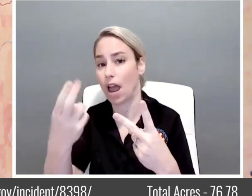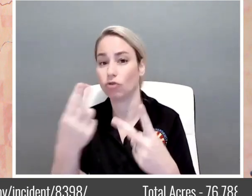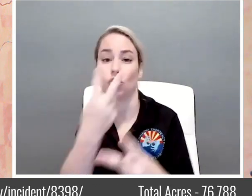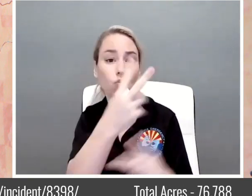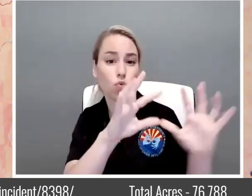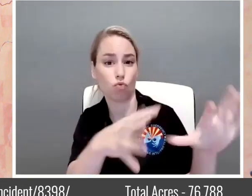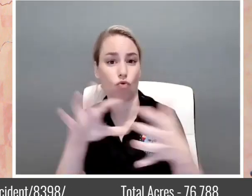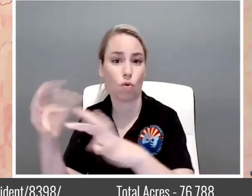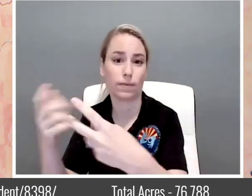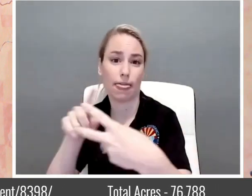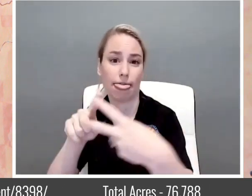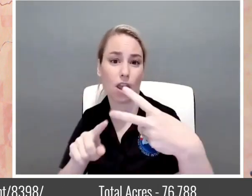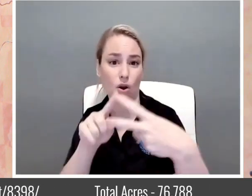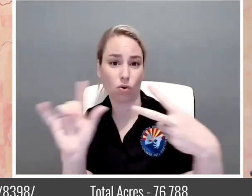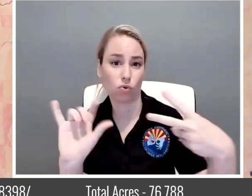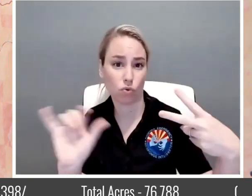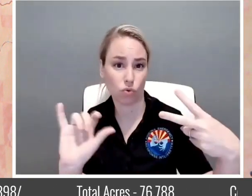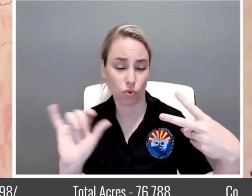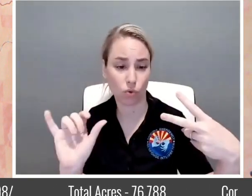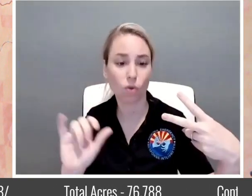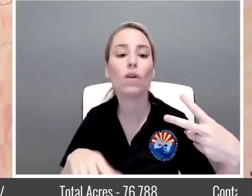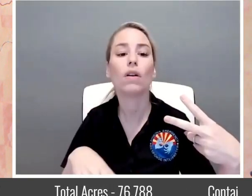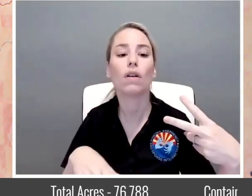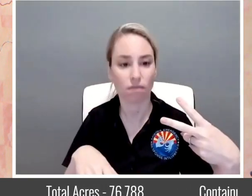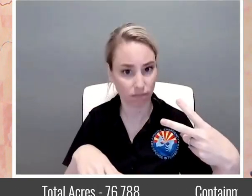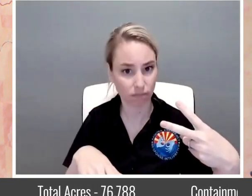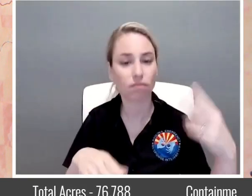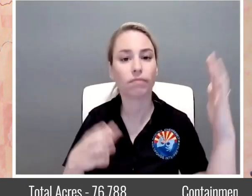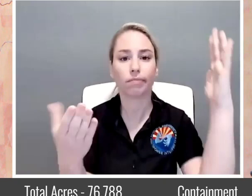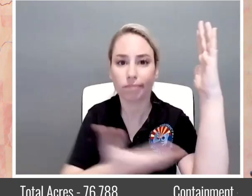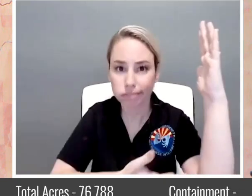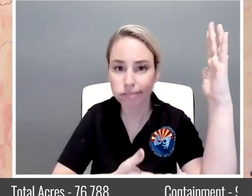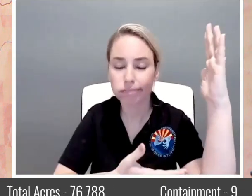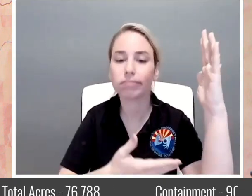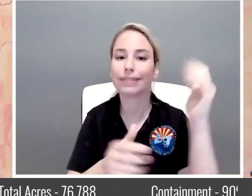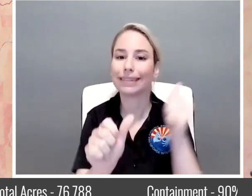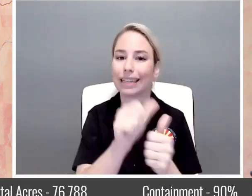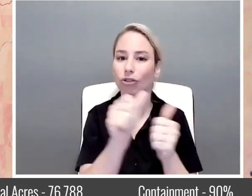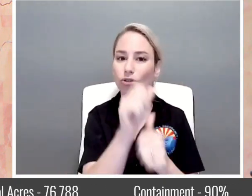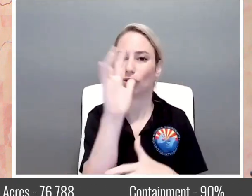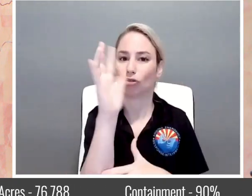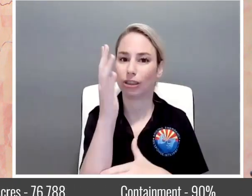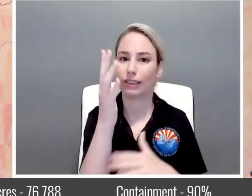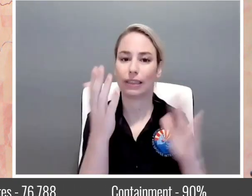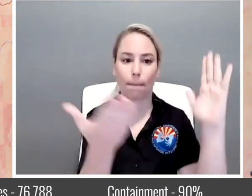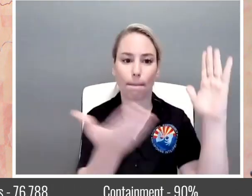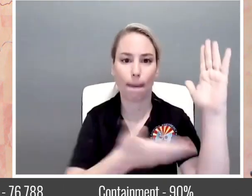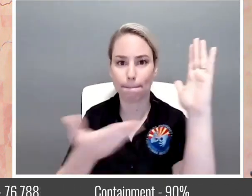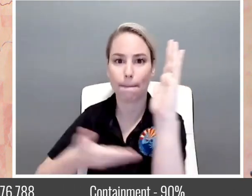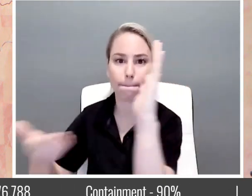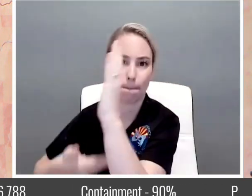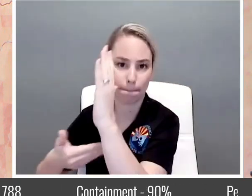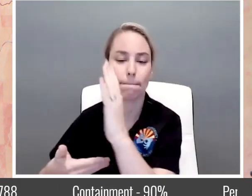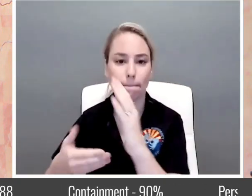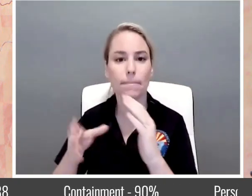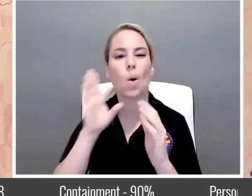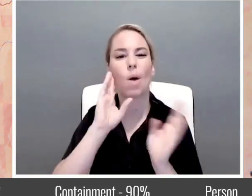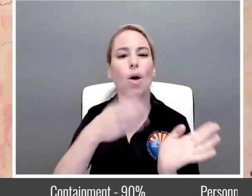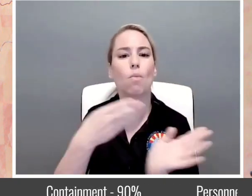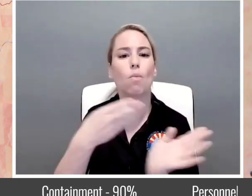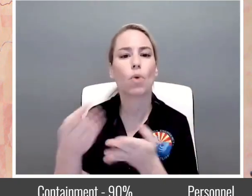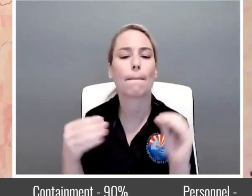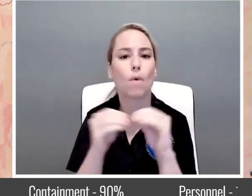Hawk Road followers are up there taking out those hazard trees and equipment will be moving into that area